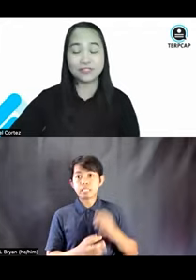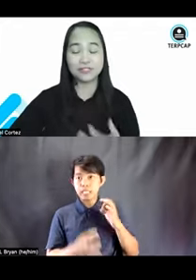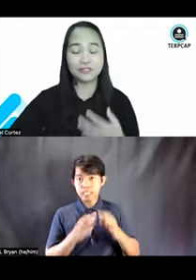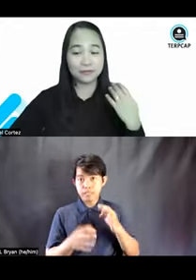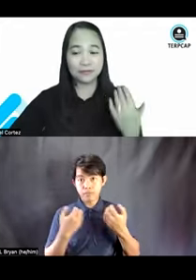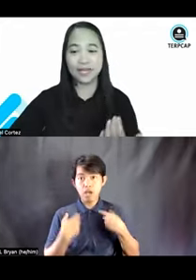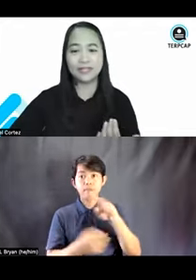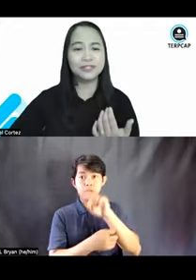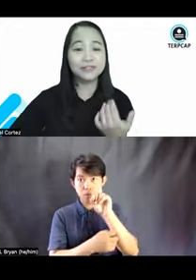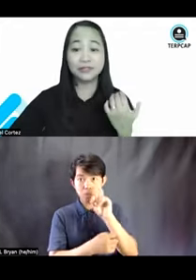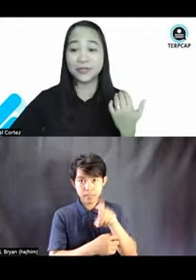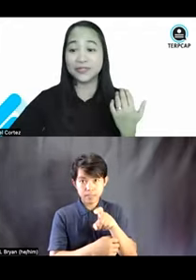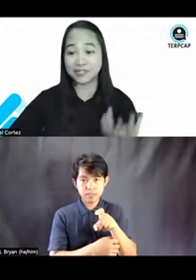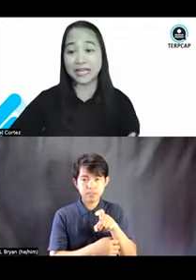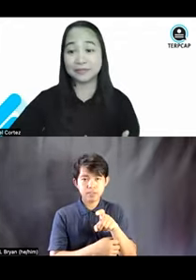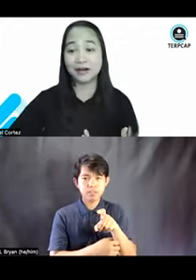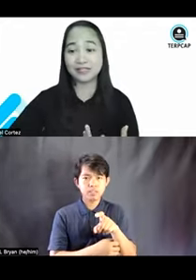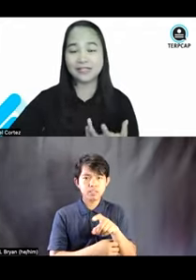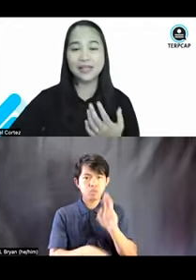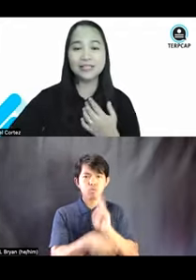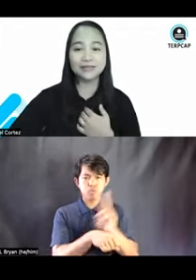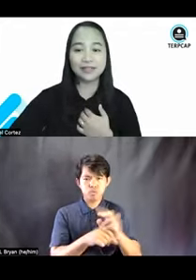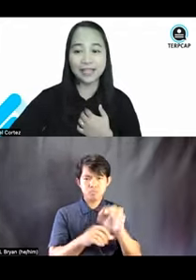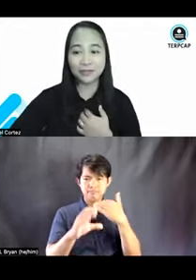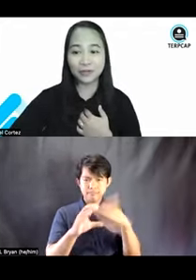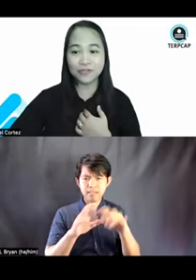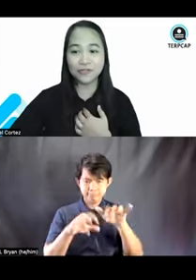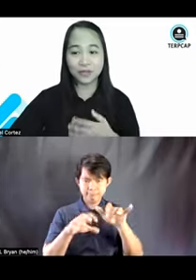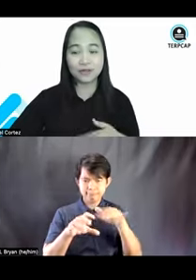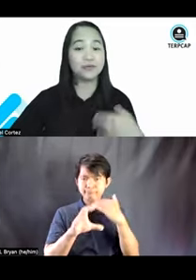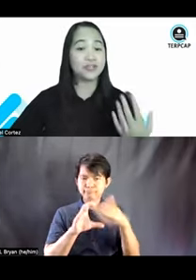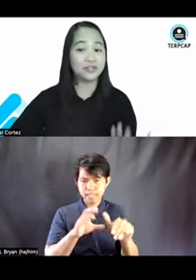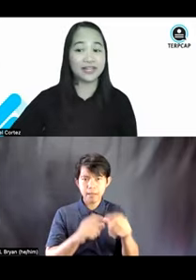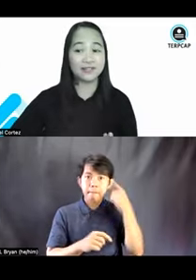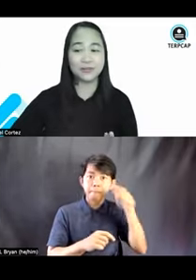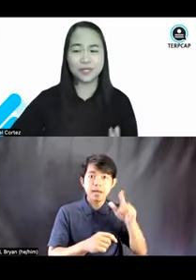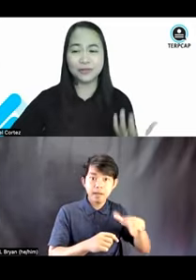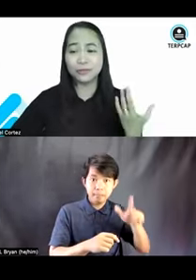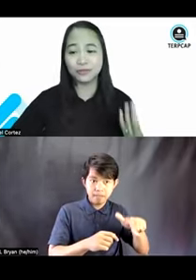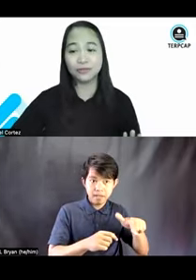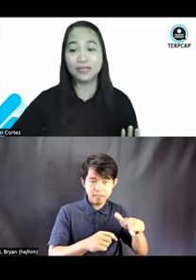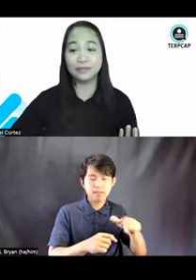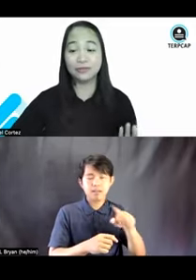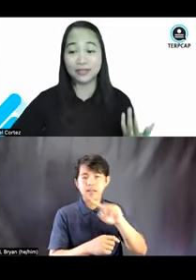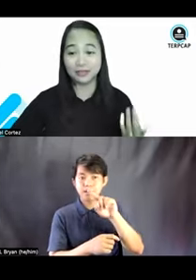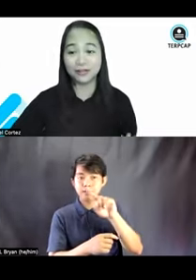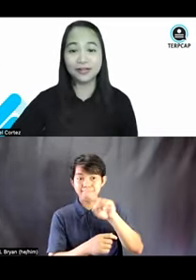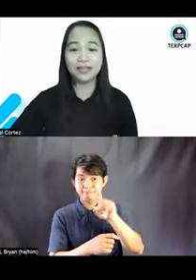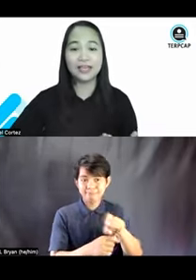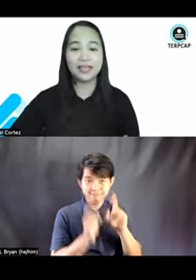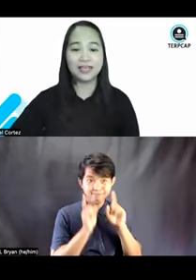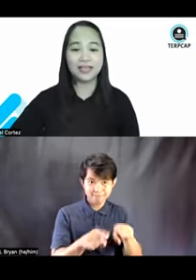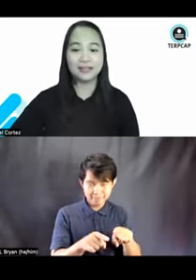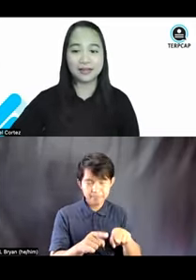questions, top of mind, feel free to use the chat box so that later on during our question and answer, we can go through them together.